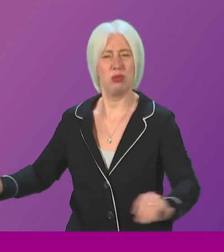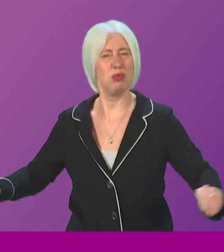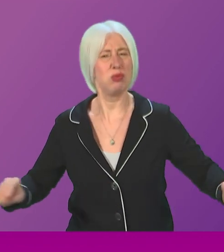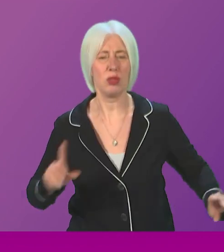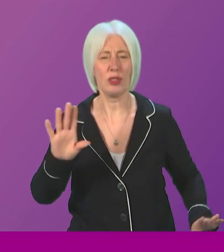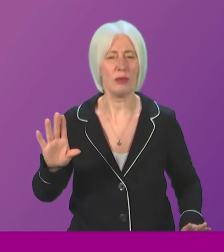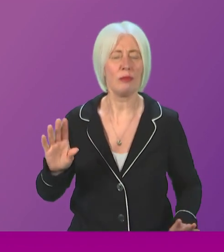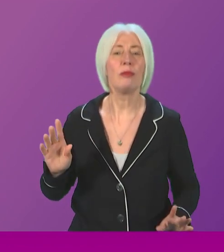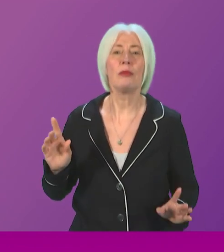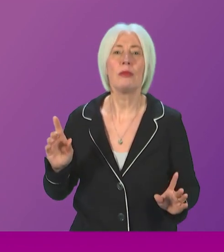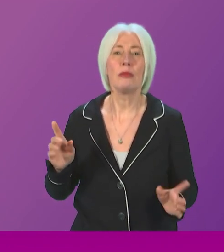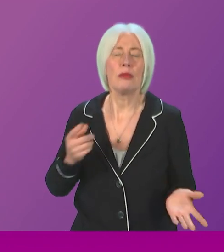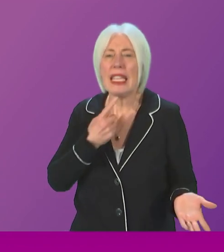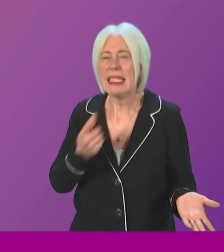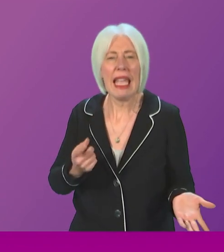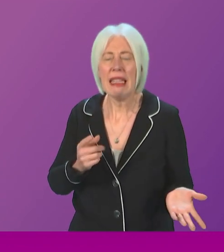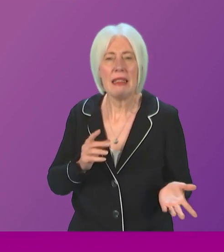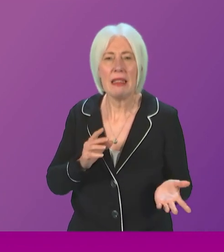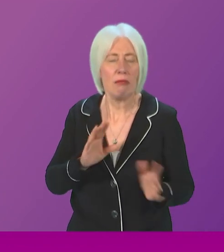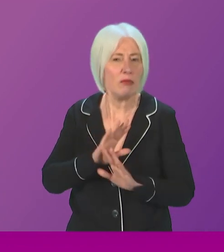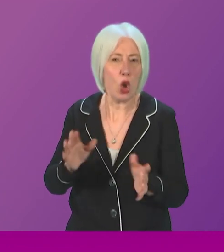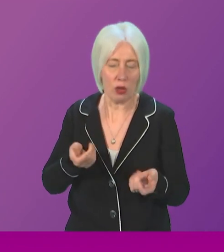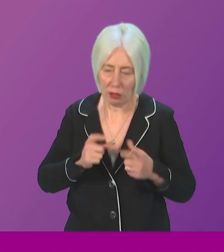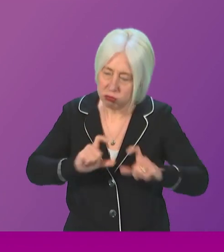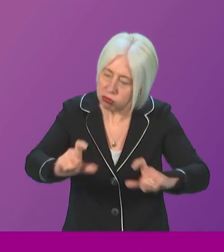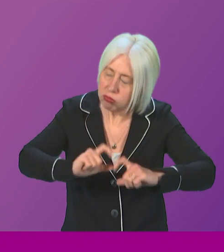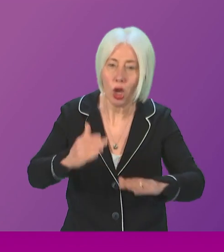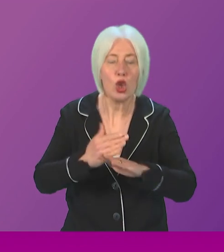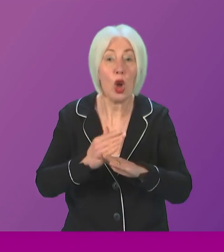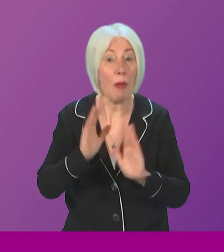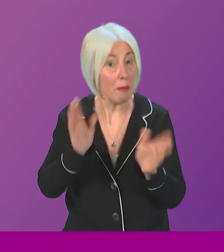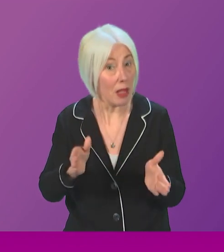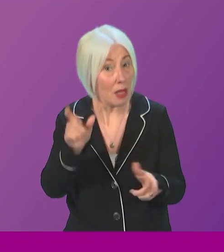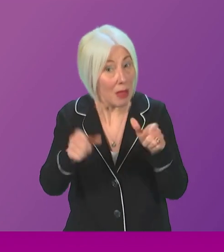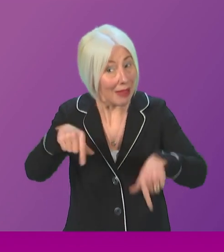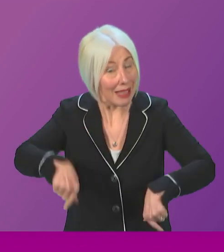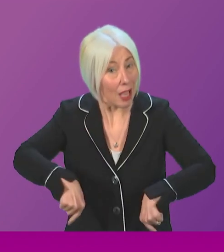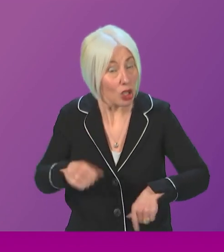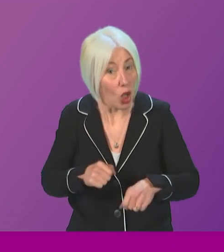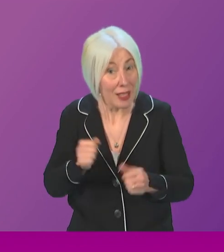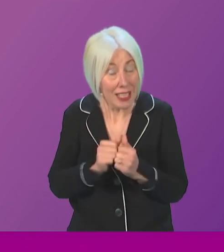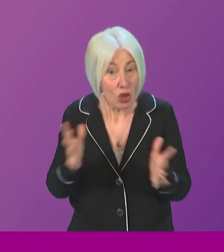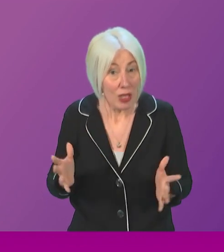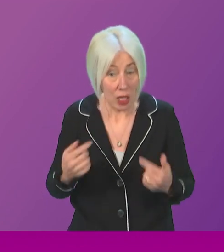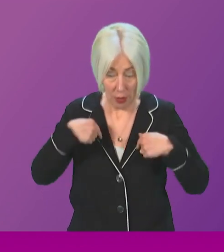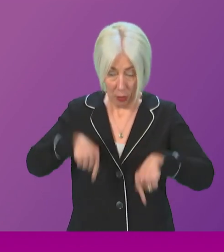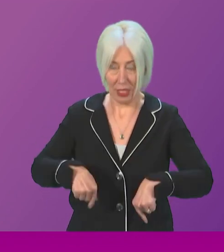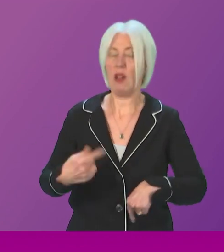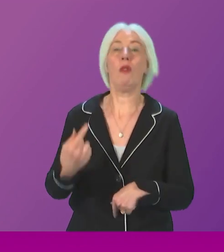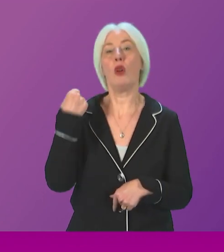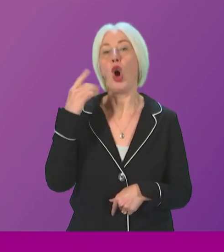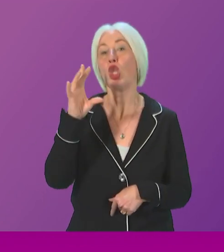says that we haven't been getting on with the job. Well, I'm afraid that people in Scotland disagree with him. When I stood here on Tuesday